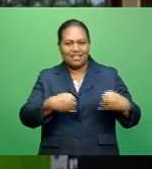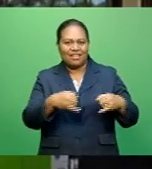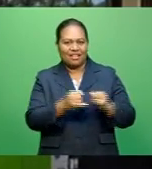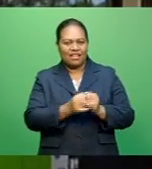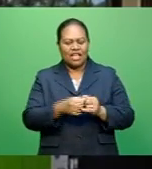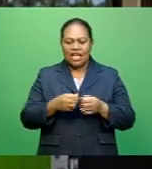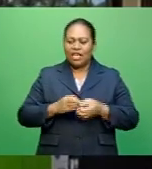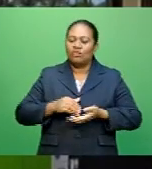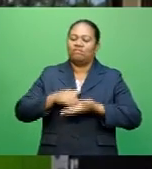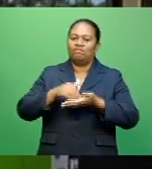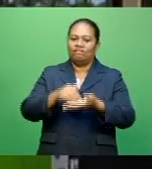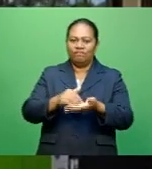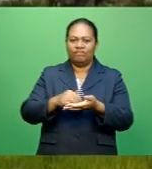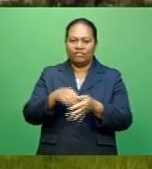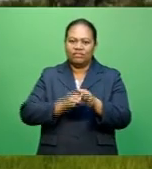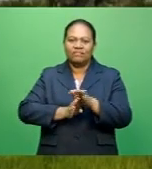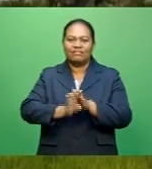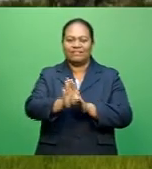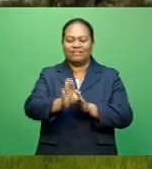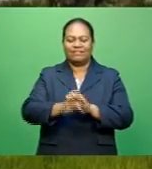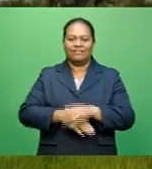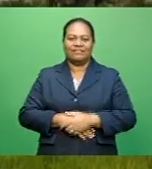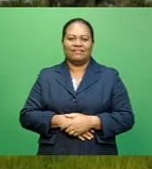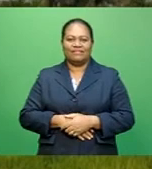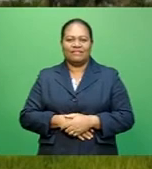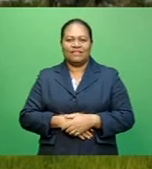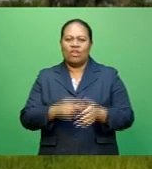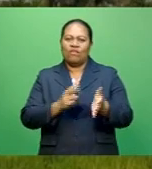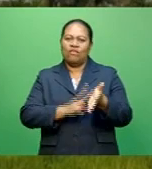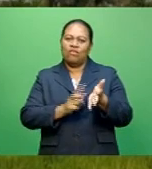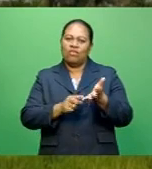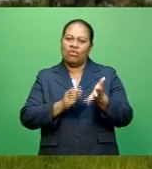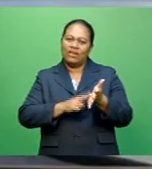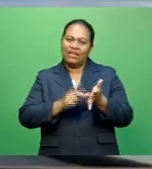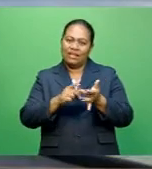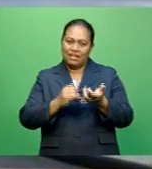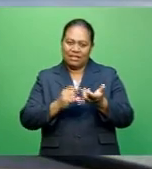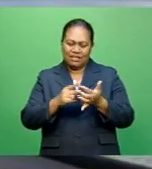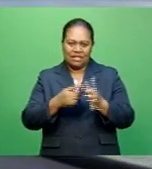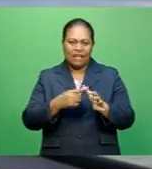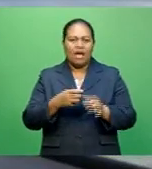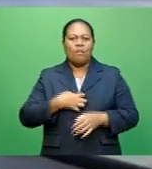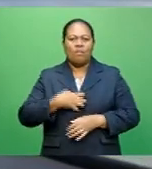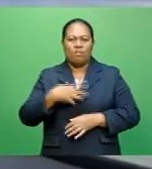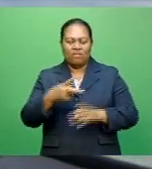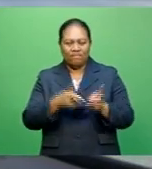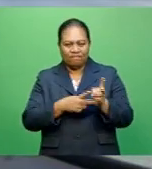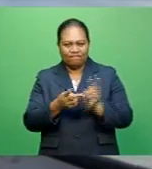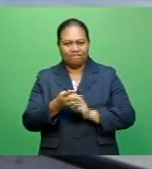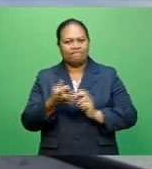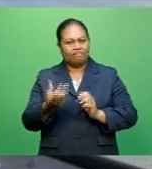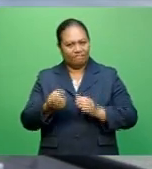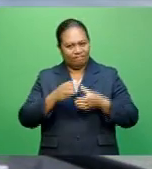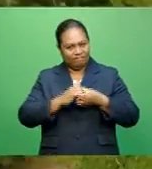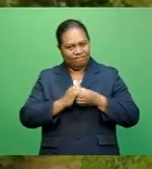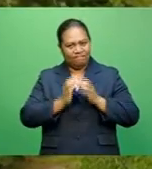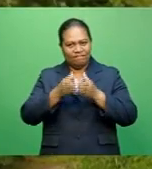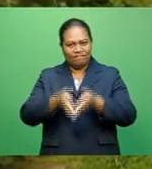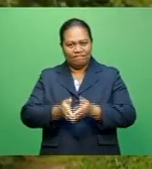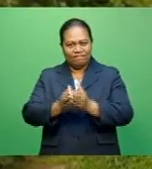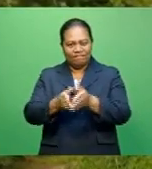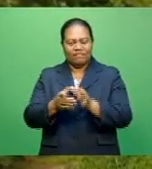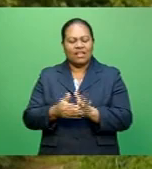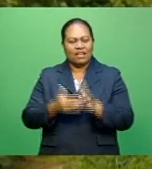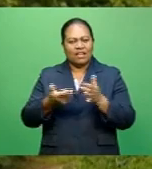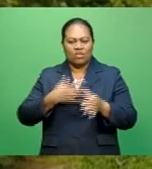contribute to our development. At Vunisea, there are more than 10 villagers who own small boats and many of them plan to venture